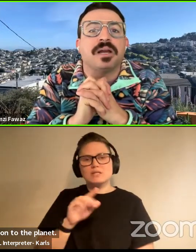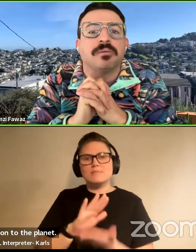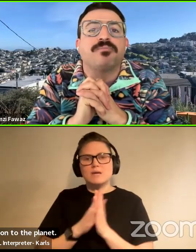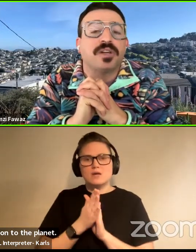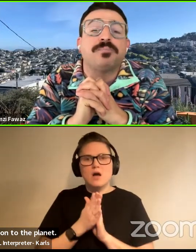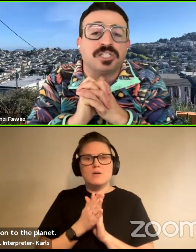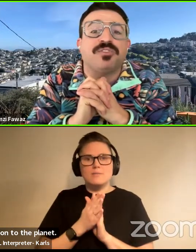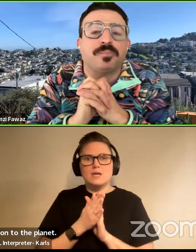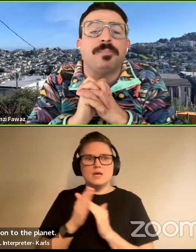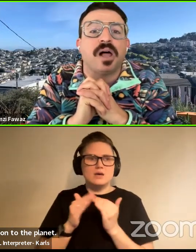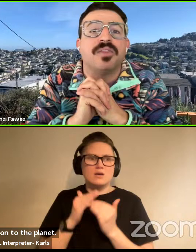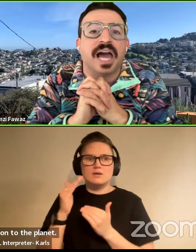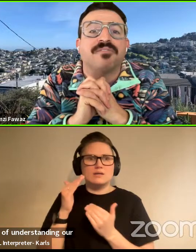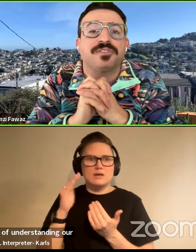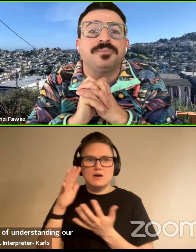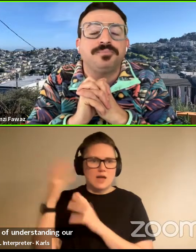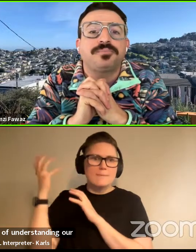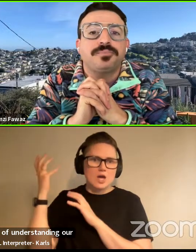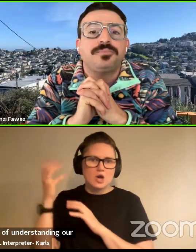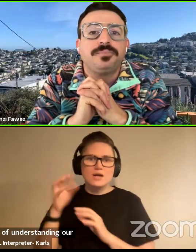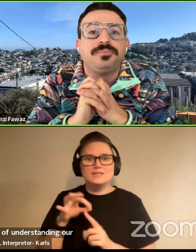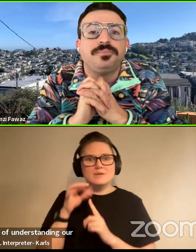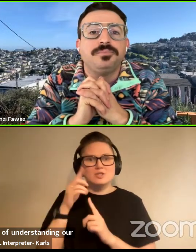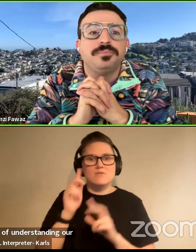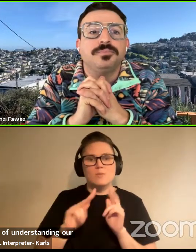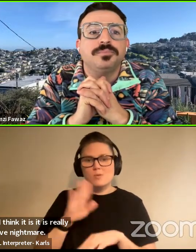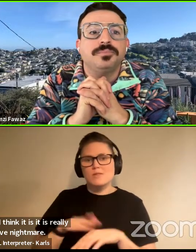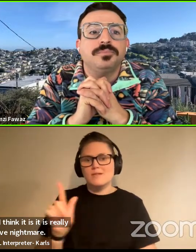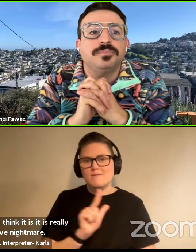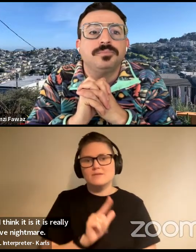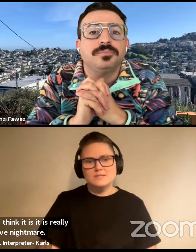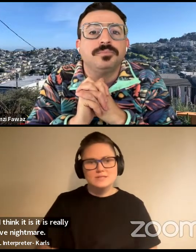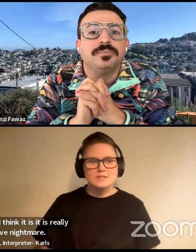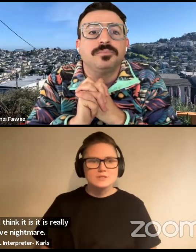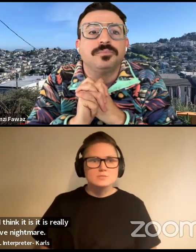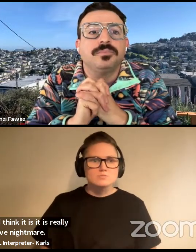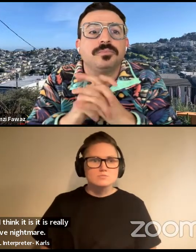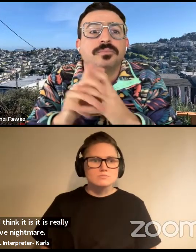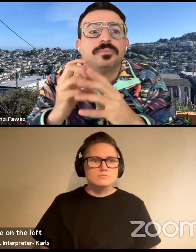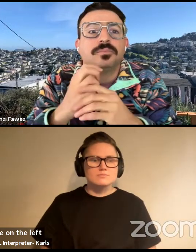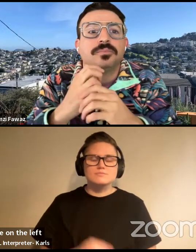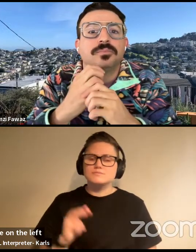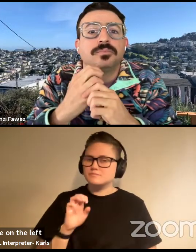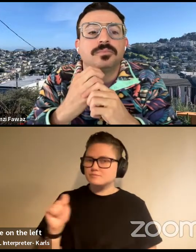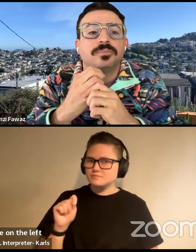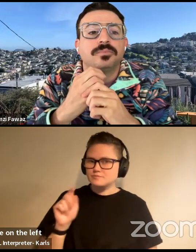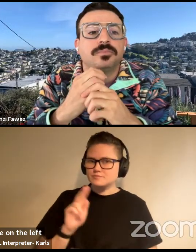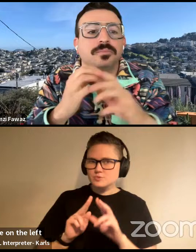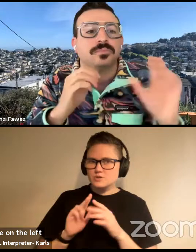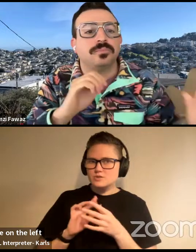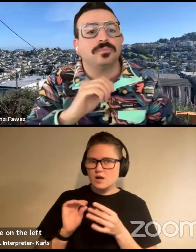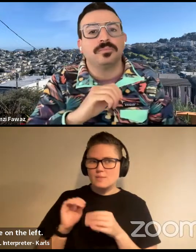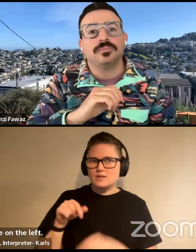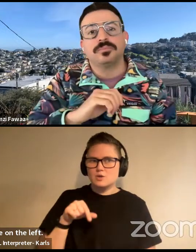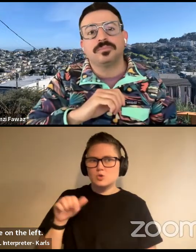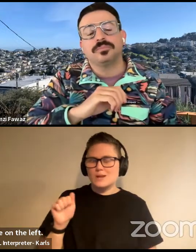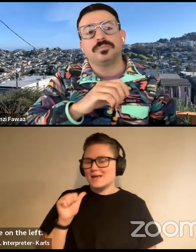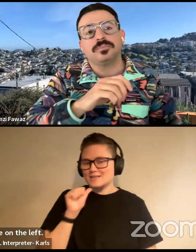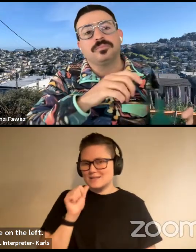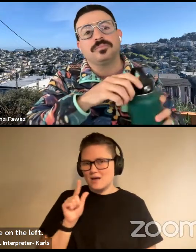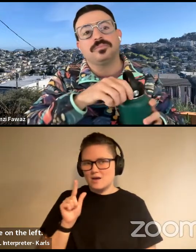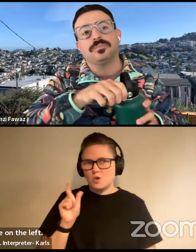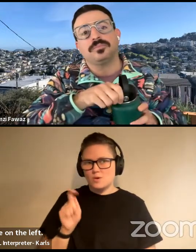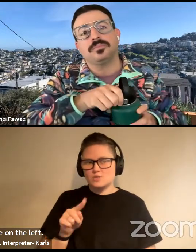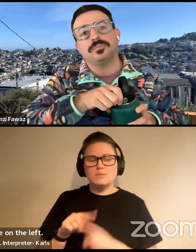effective nightmare, especially for people on the left. Um, there's a comment in the Q and a, this is not a question, but, uh,